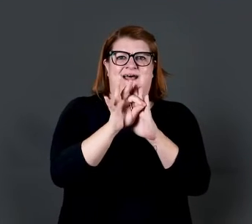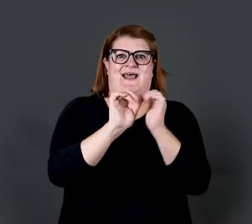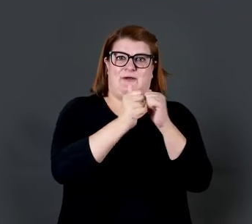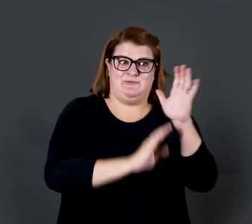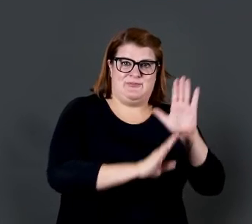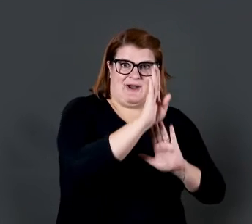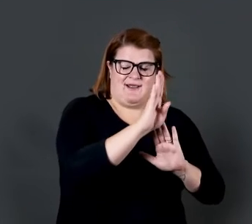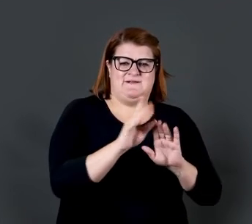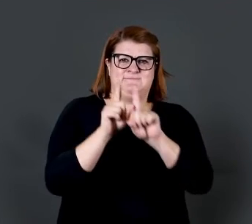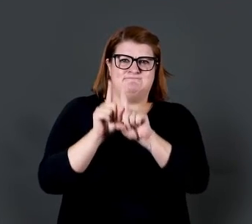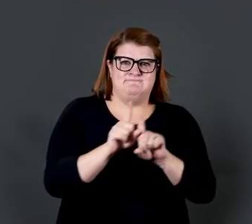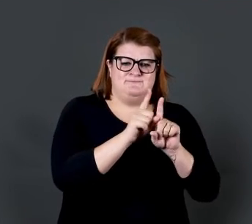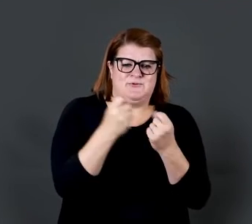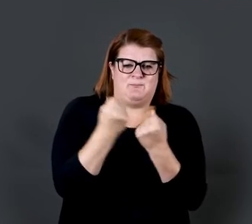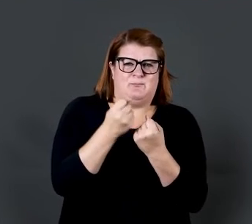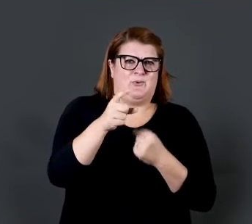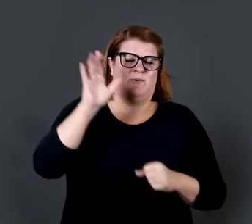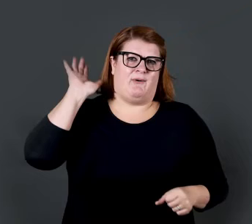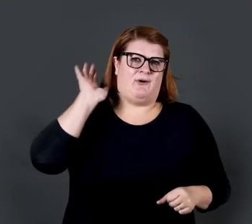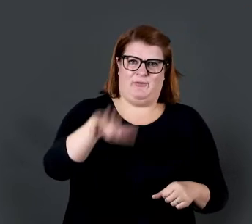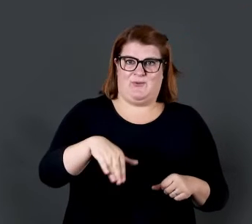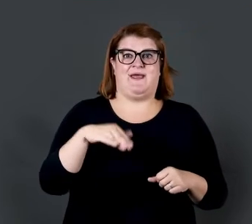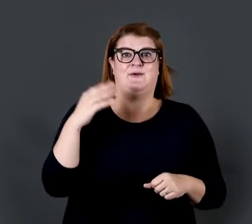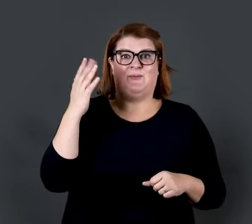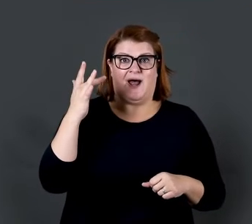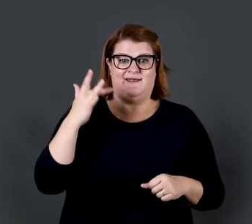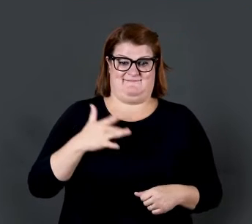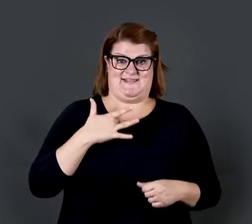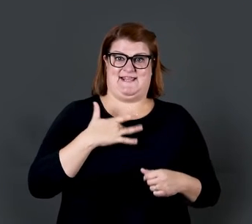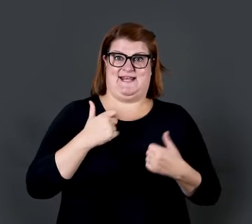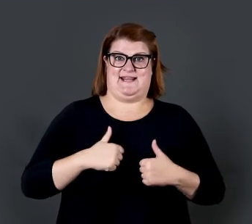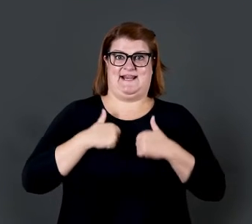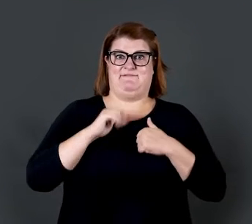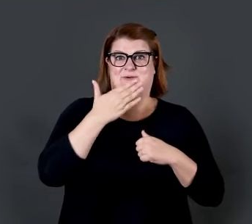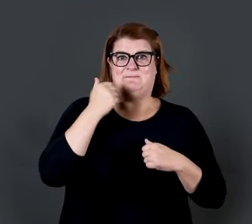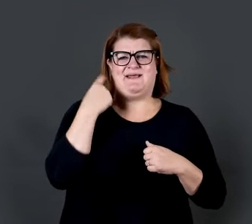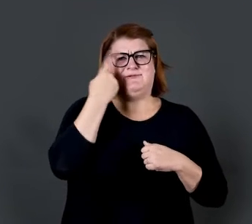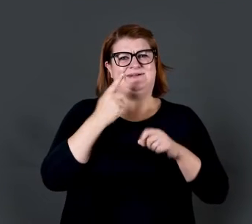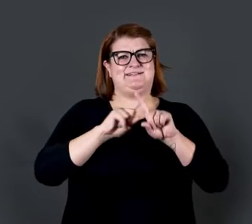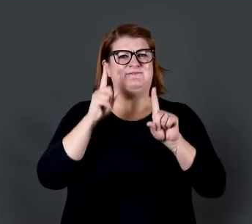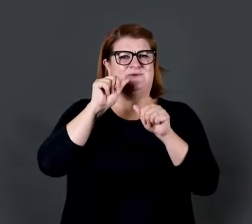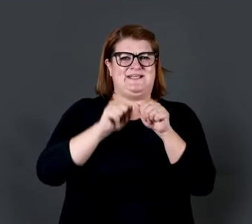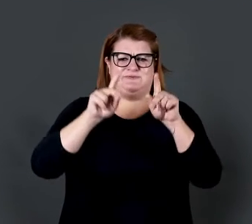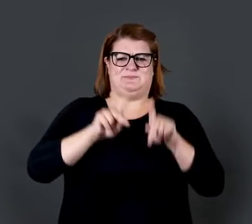every step of the way. Because feeling and living your best looks different for and on everyone.